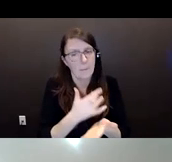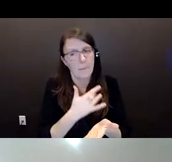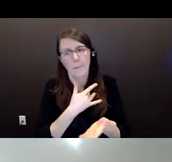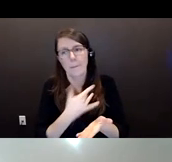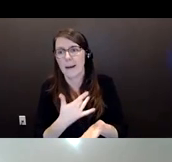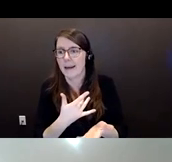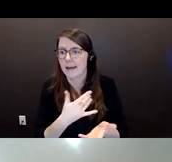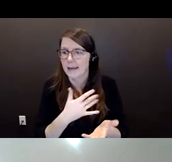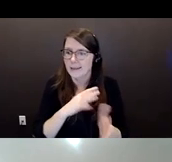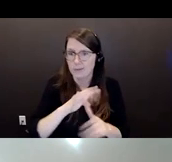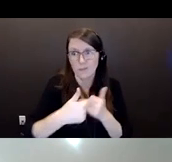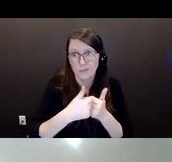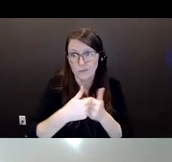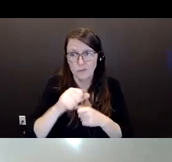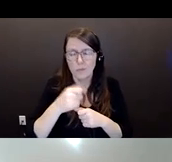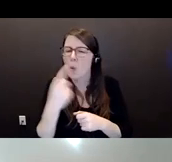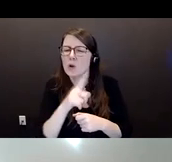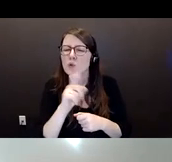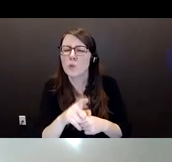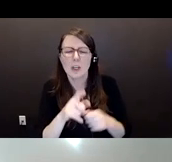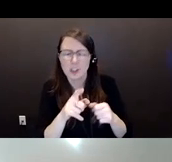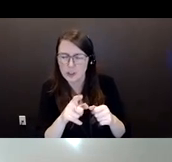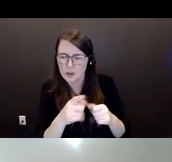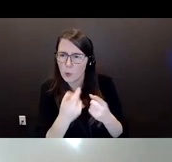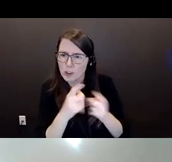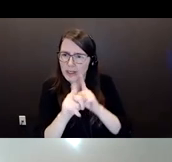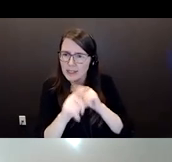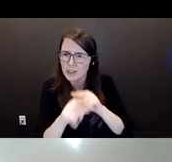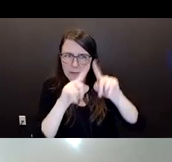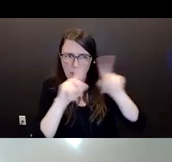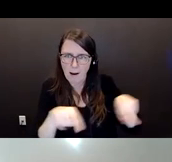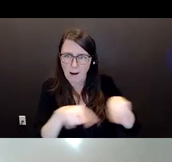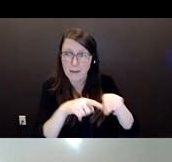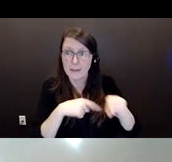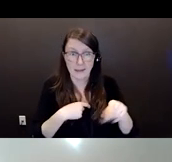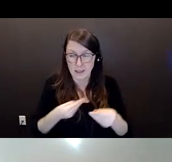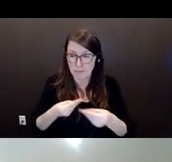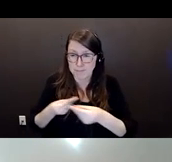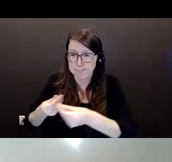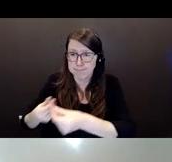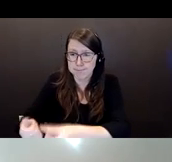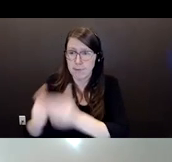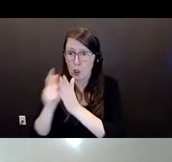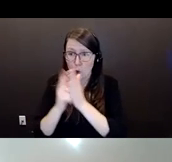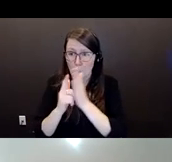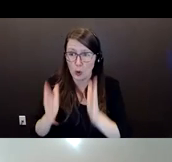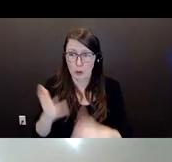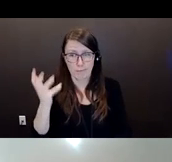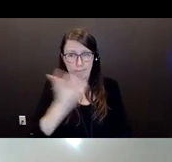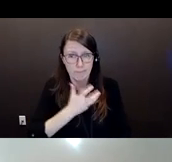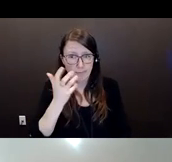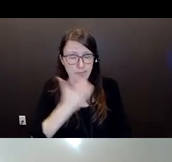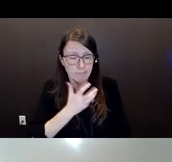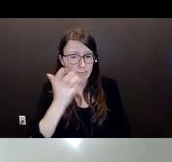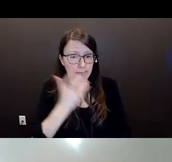the question box around accessing legal support because it can be very costly for those who may not have the financial means to hire a